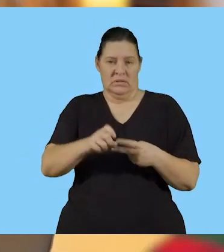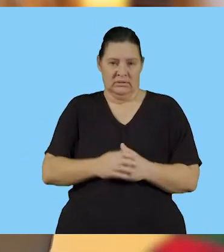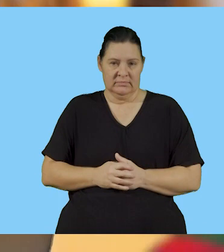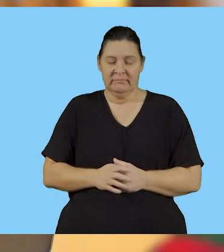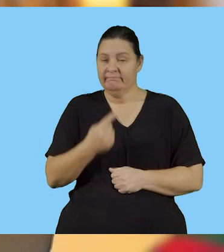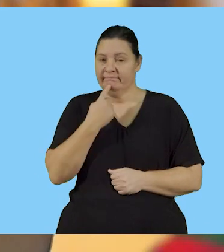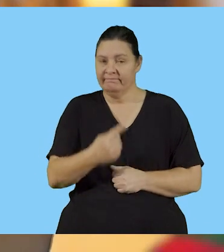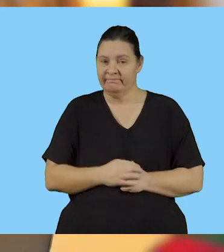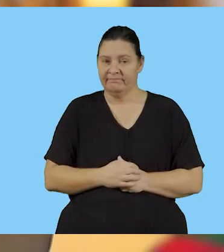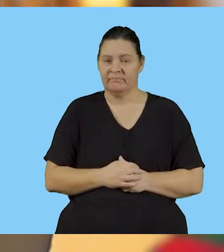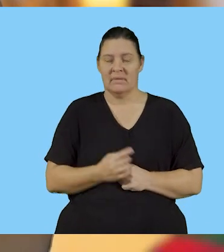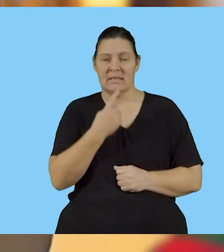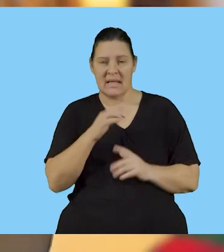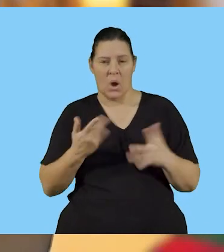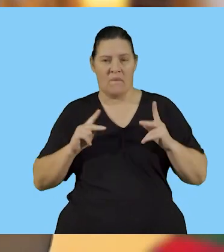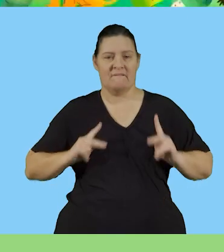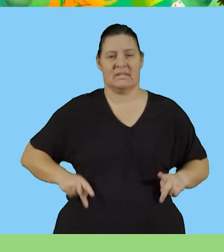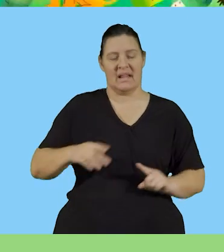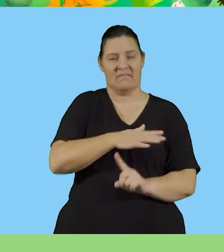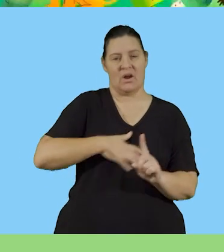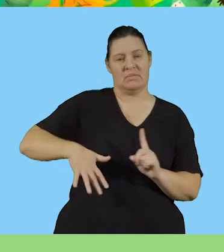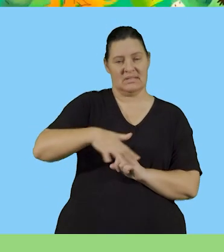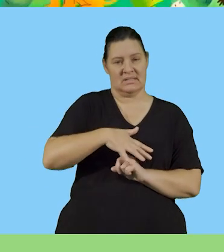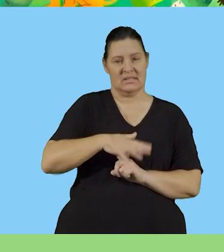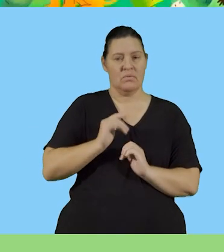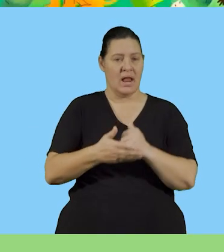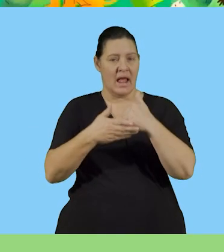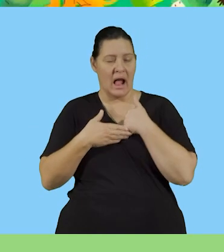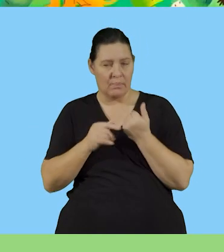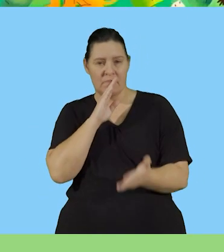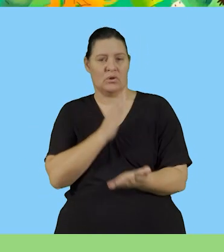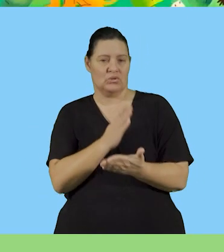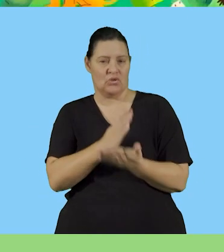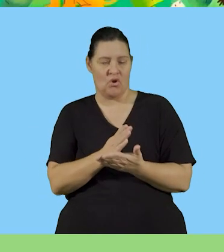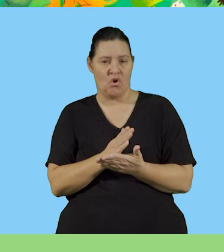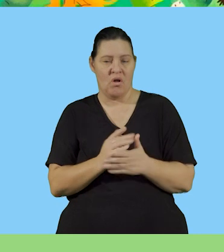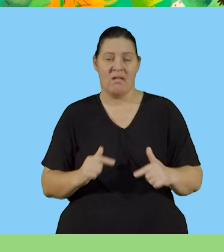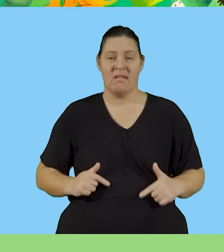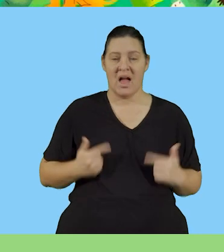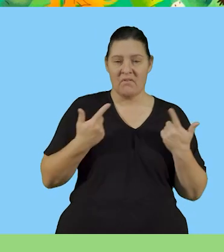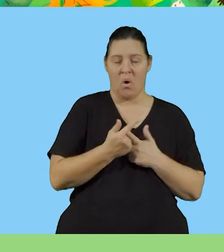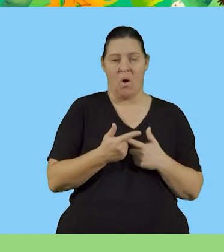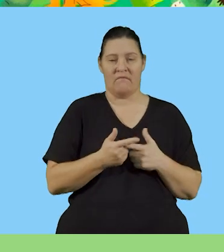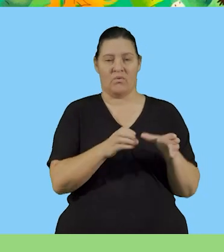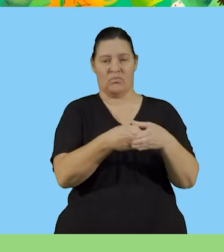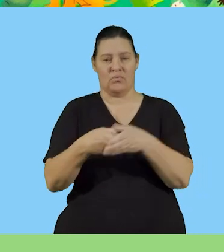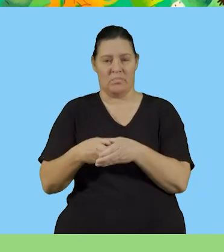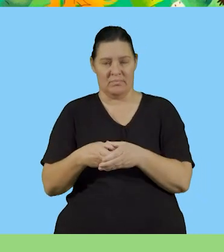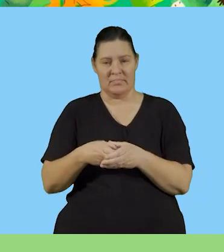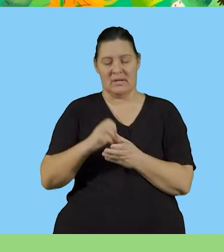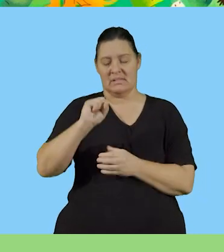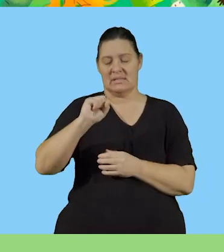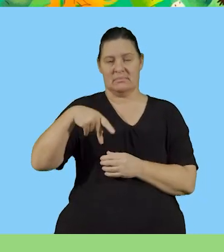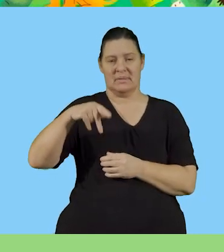on to our second question. Here they said, state how the physical environment helps to ensure the survival of